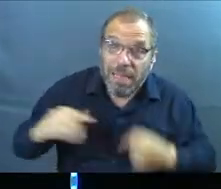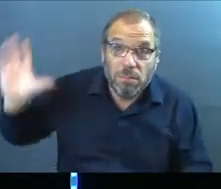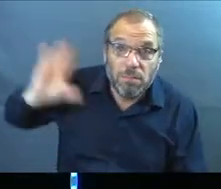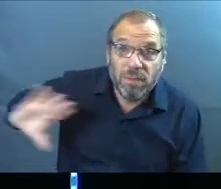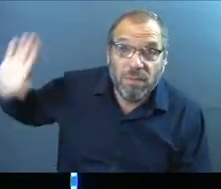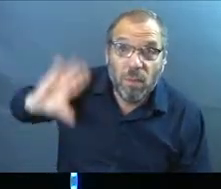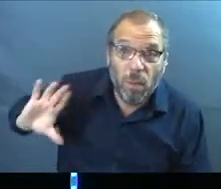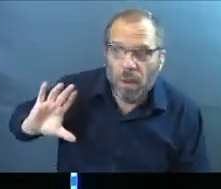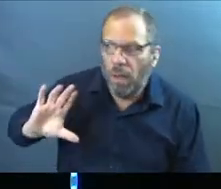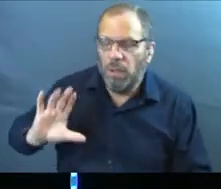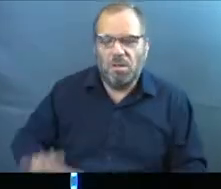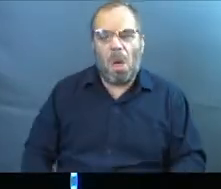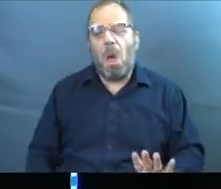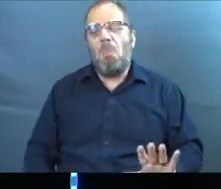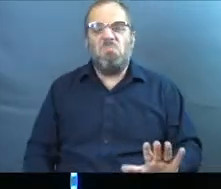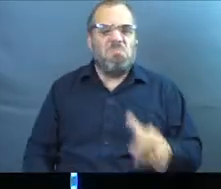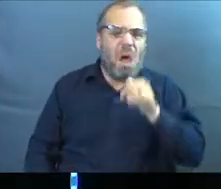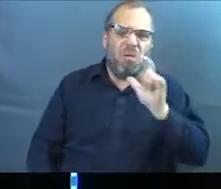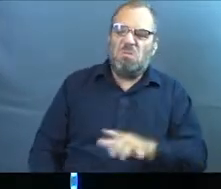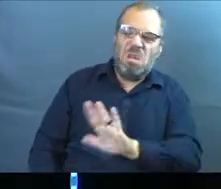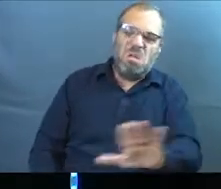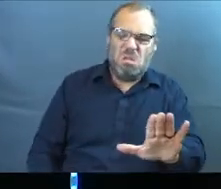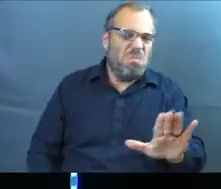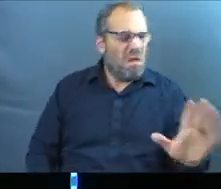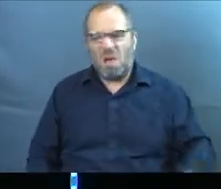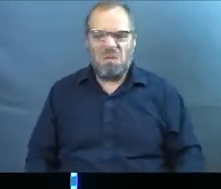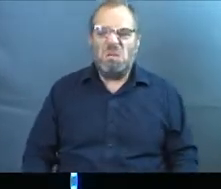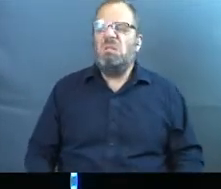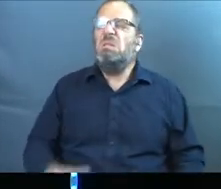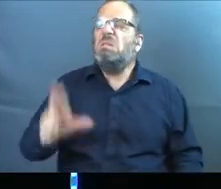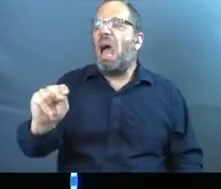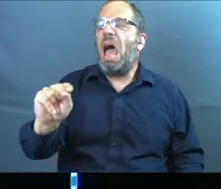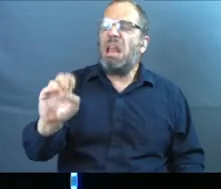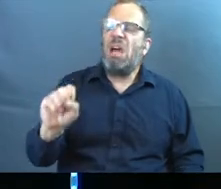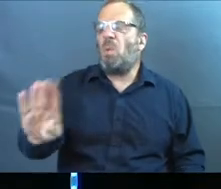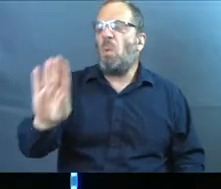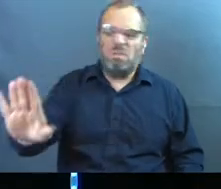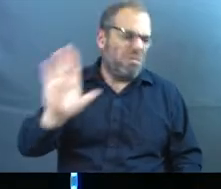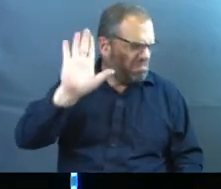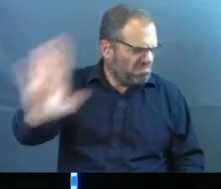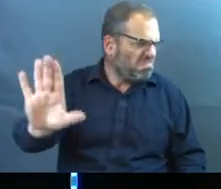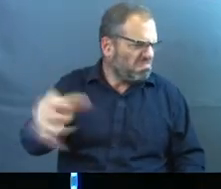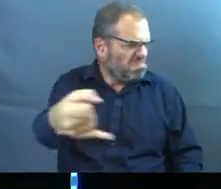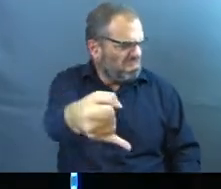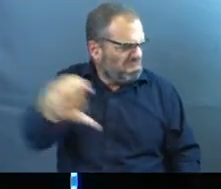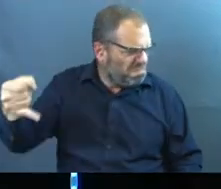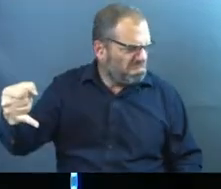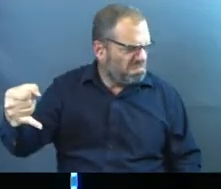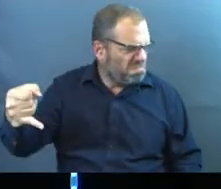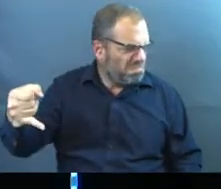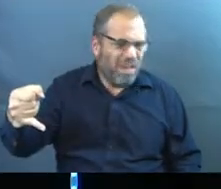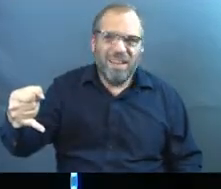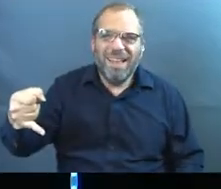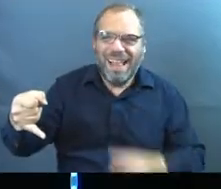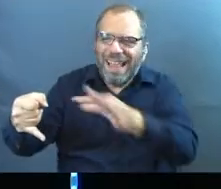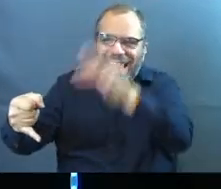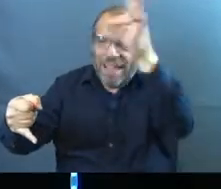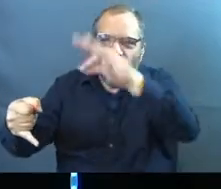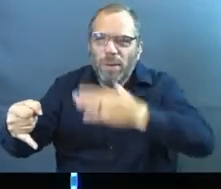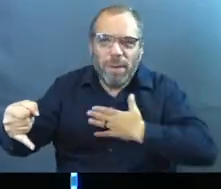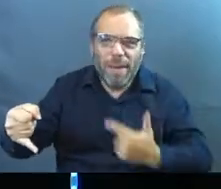past, you get to a place, you go, you what? I don't need them. And a matter of fact, it's none of their business. They don't need to know what's going on.